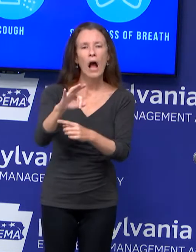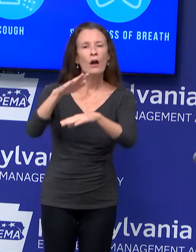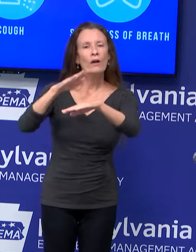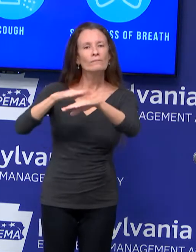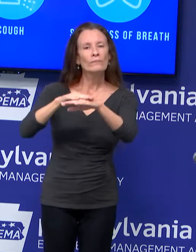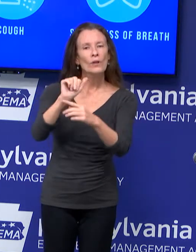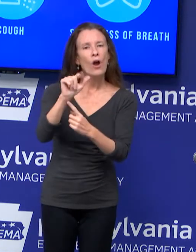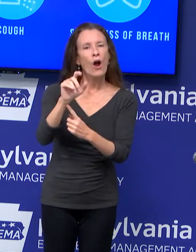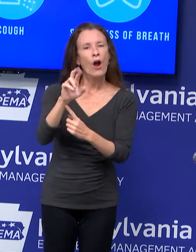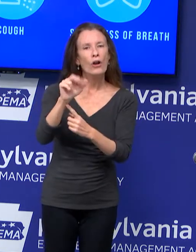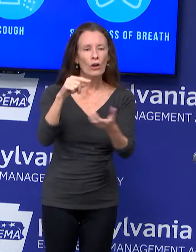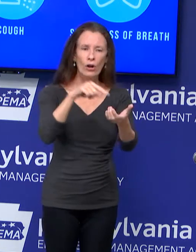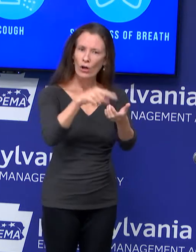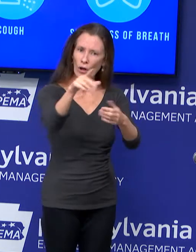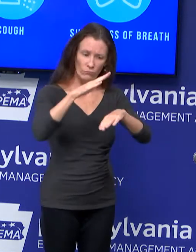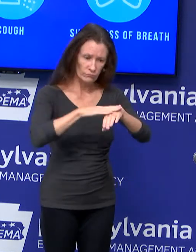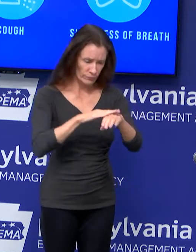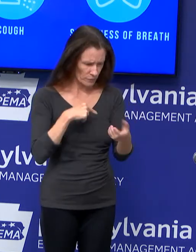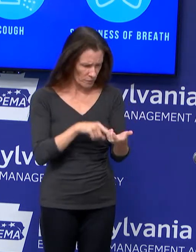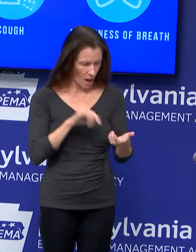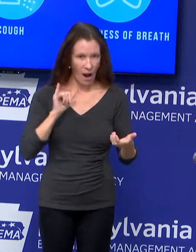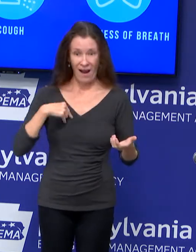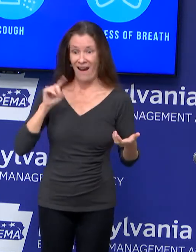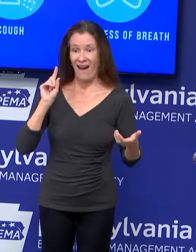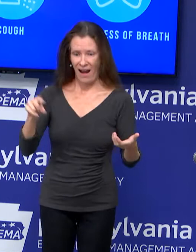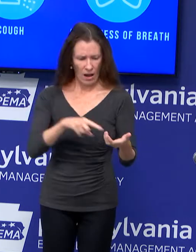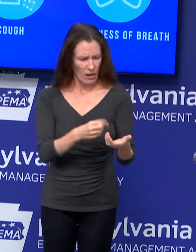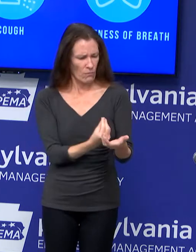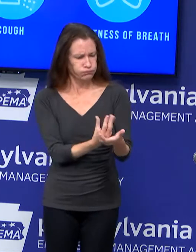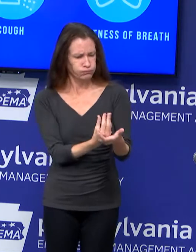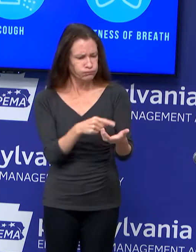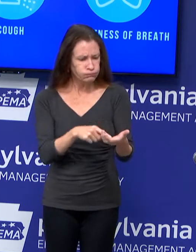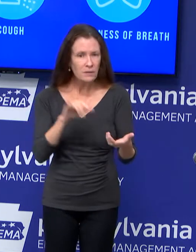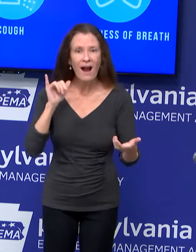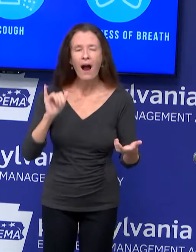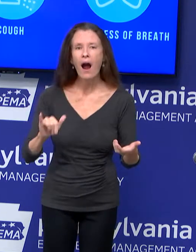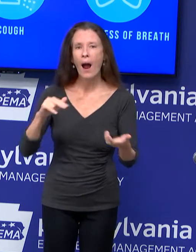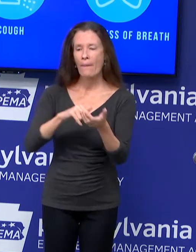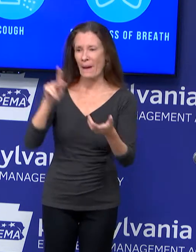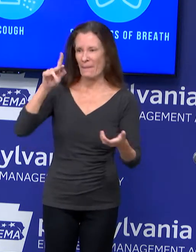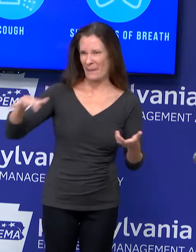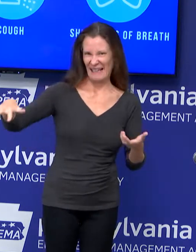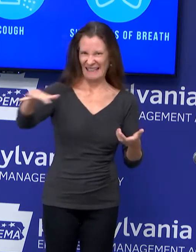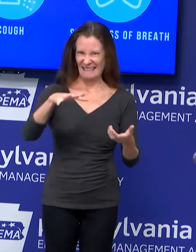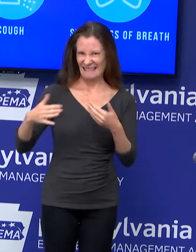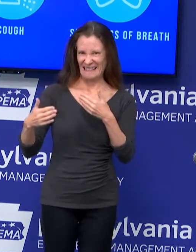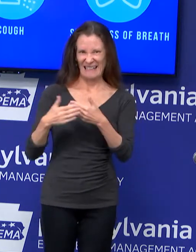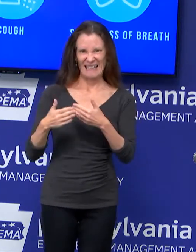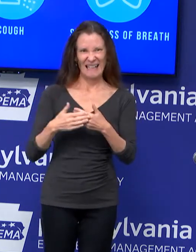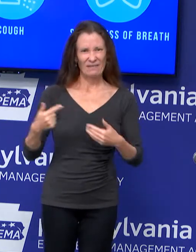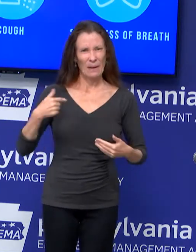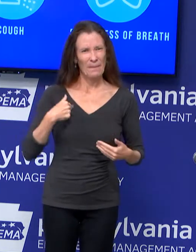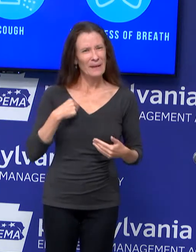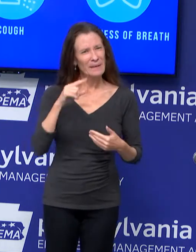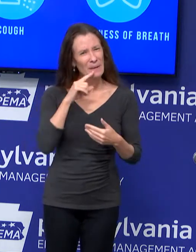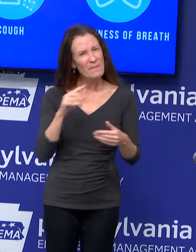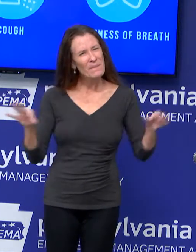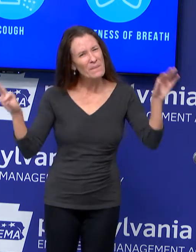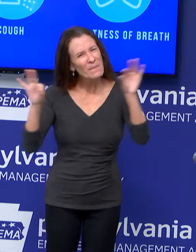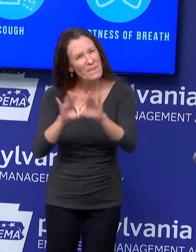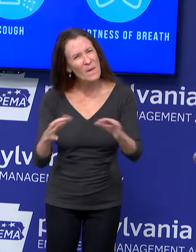for the virus. I encourage you today to join the more than 431,000 Pennsylvanians now